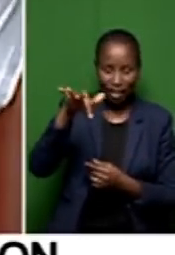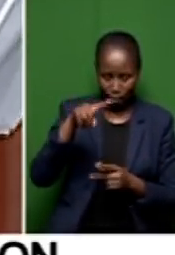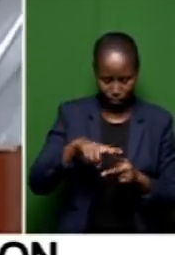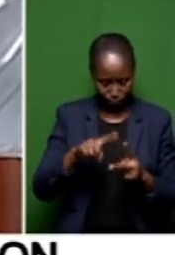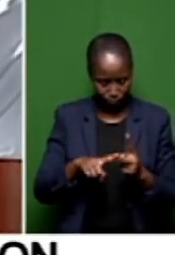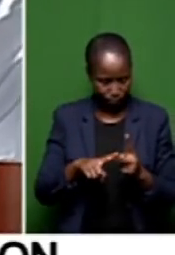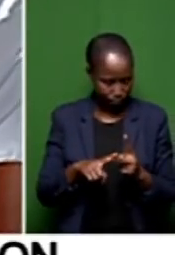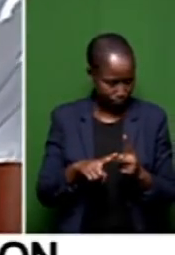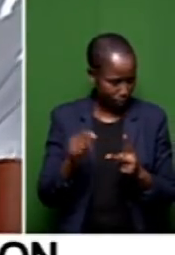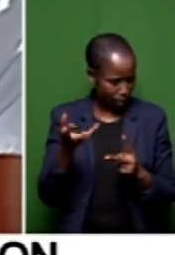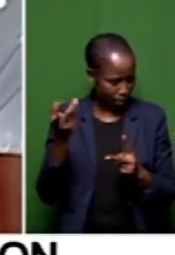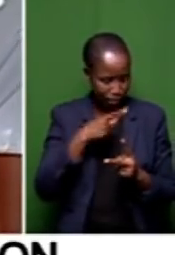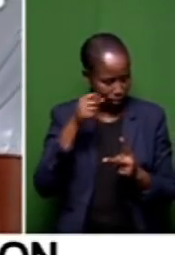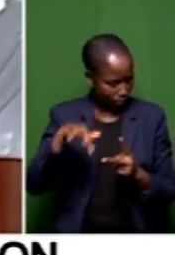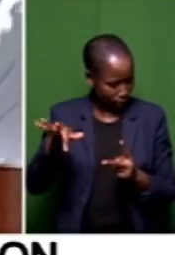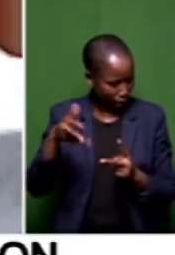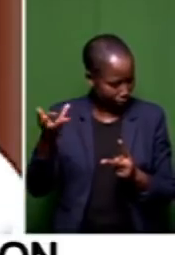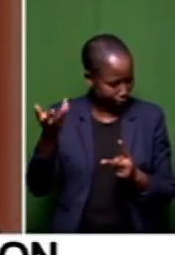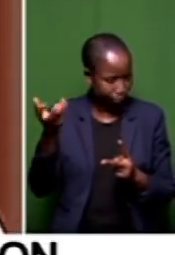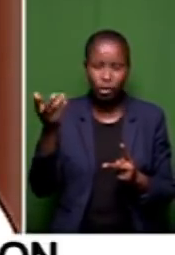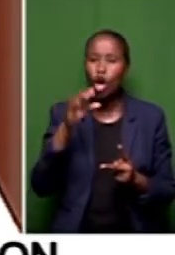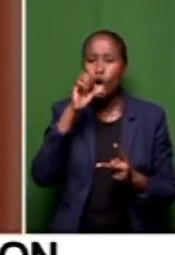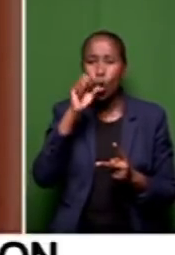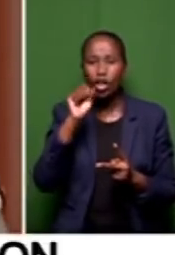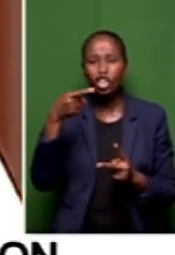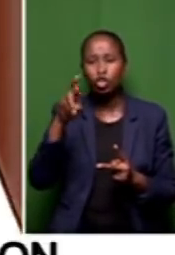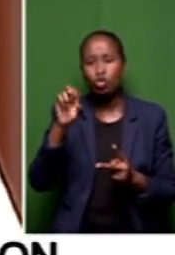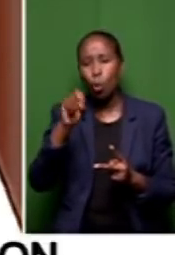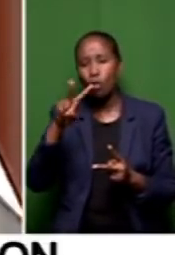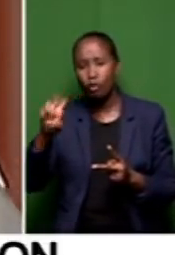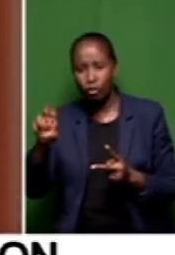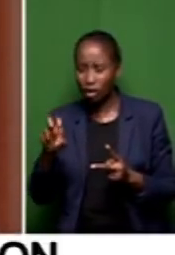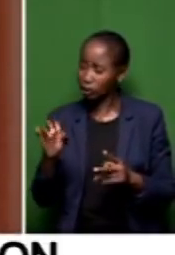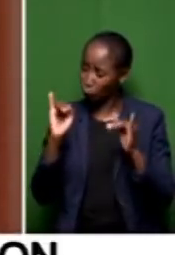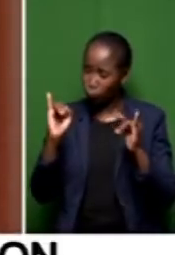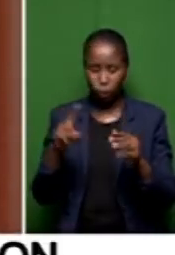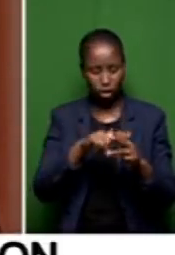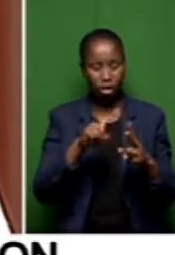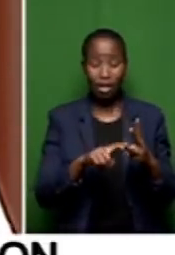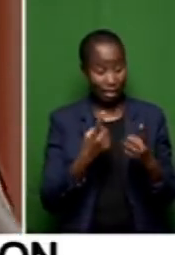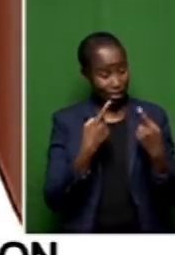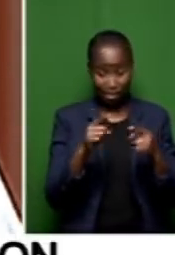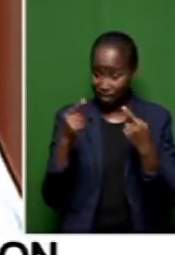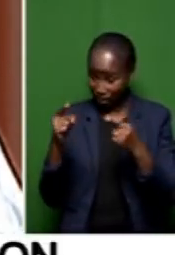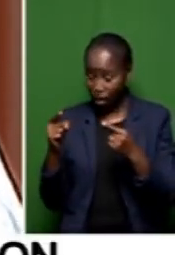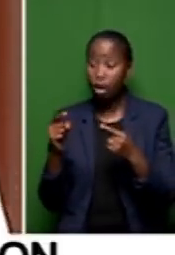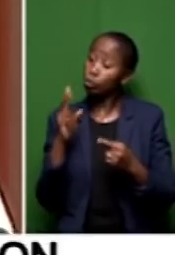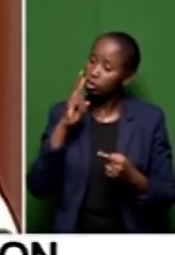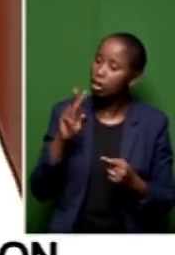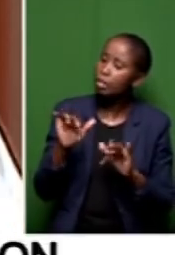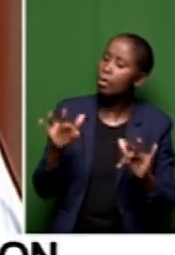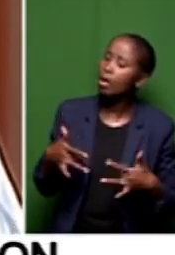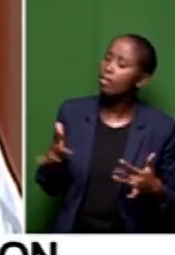to that place and they're in Orange Grove. It's a terrible thing. You go there and see our people, how they stay there.